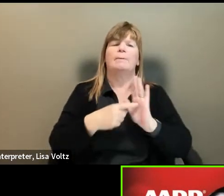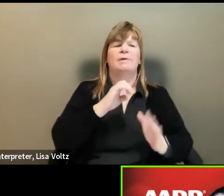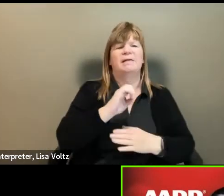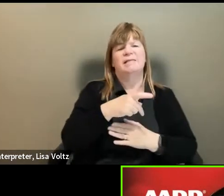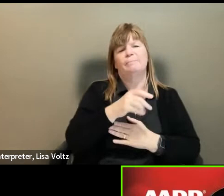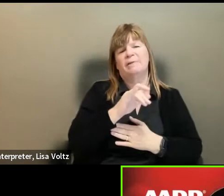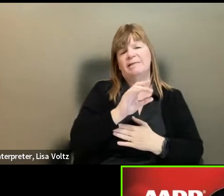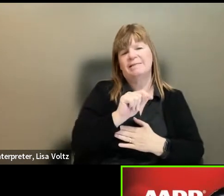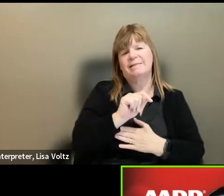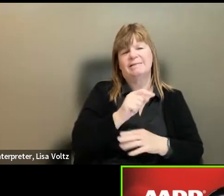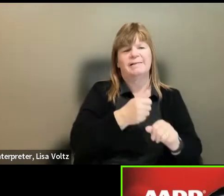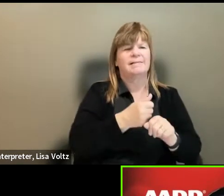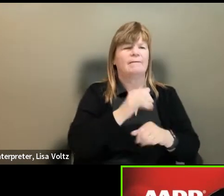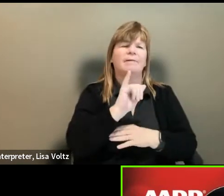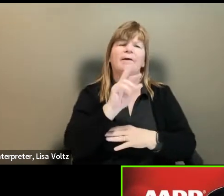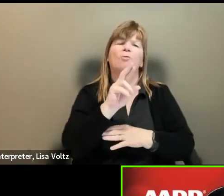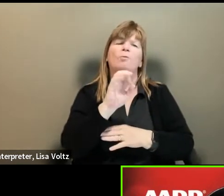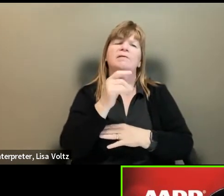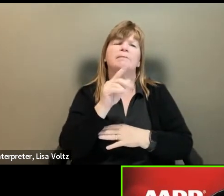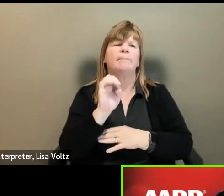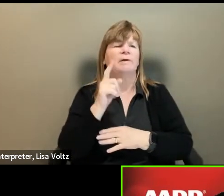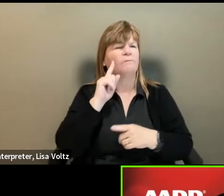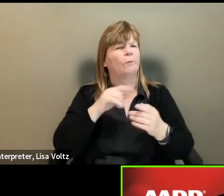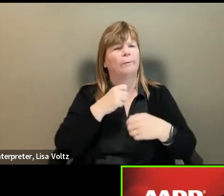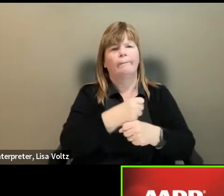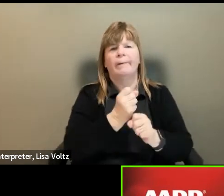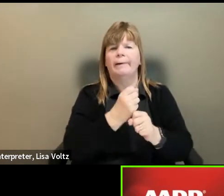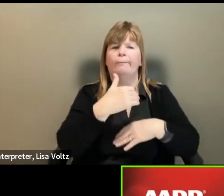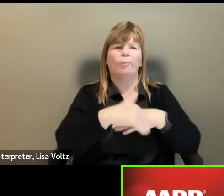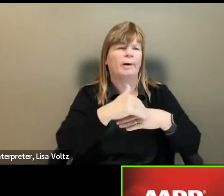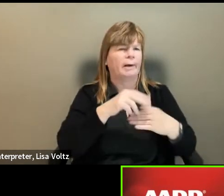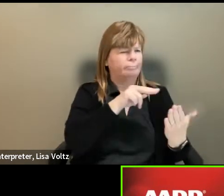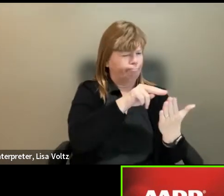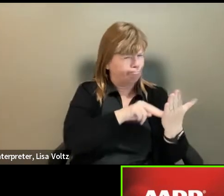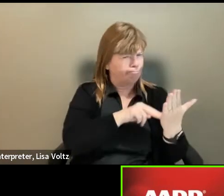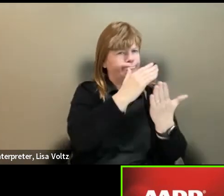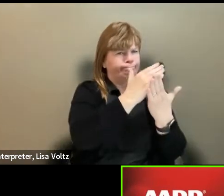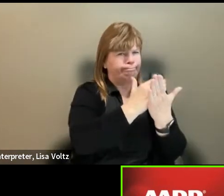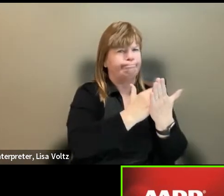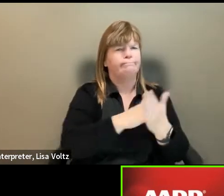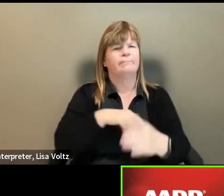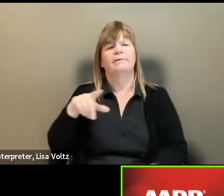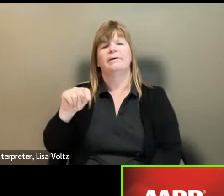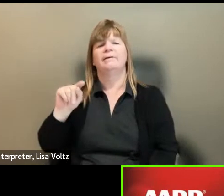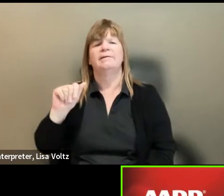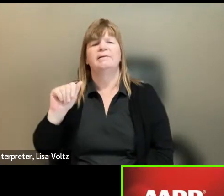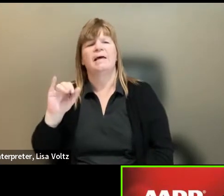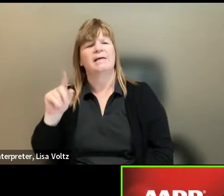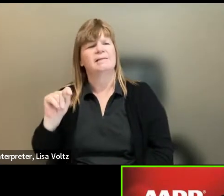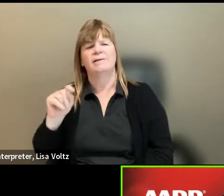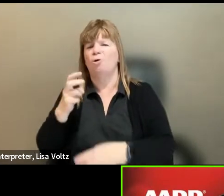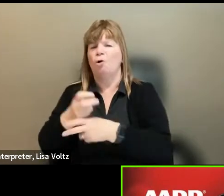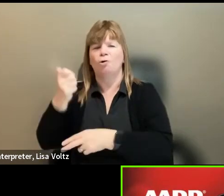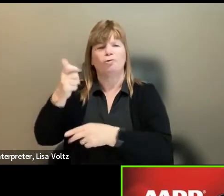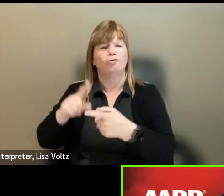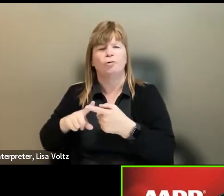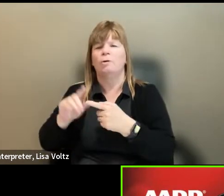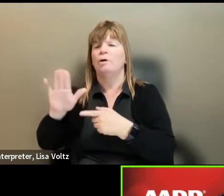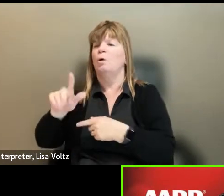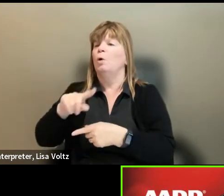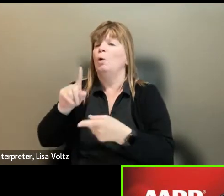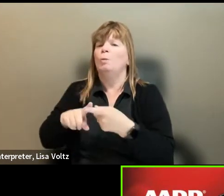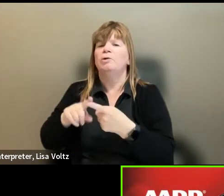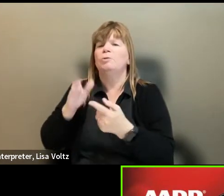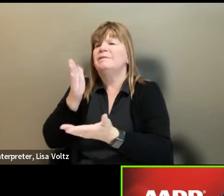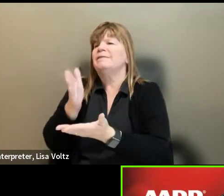is a recipe, like a recipe for bread. Um, tacit knowledge is the stuff that's harder to translate, which is when do you stop? You